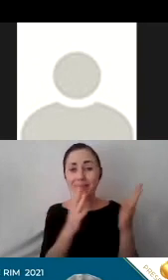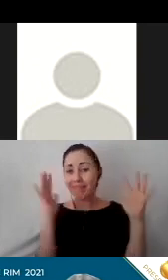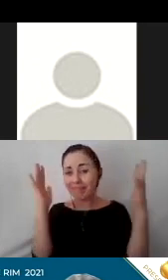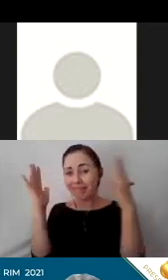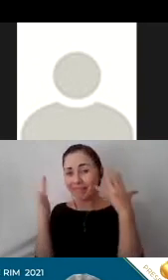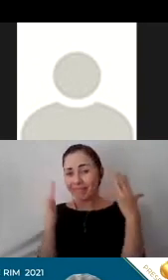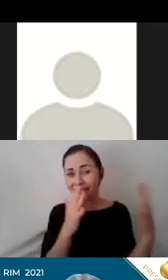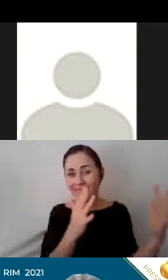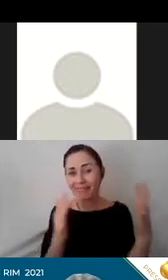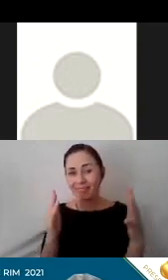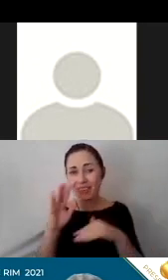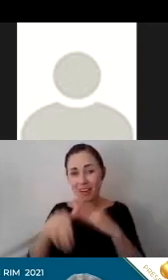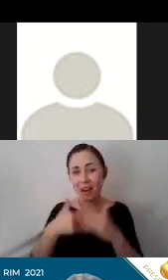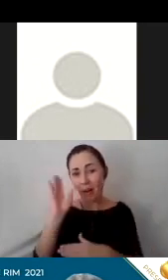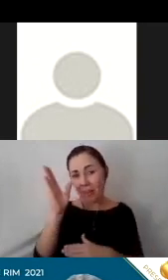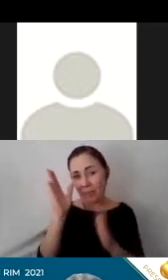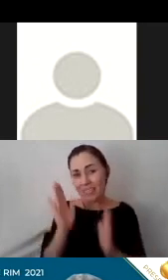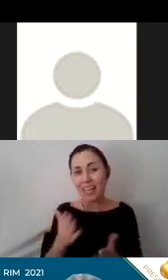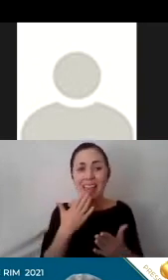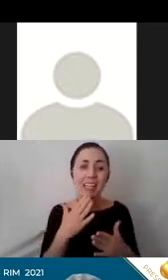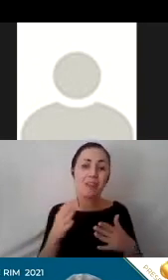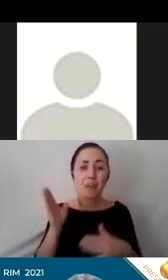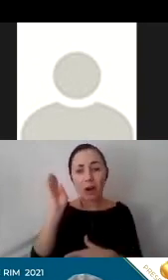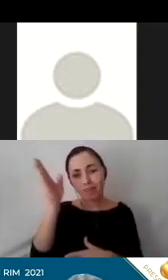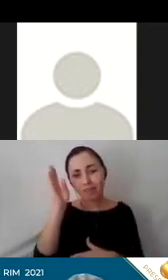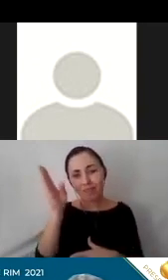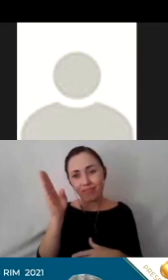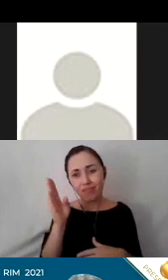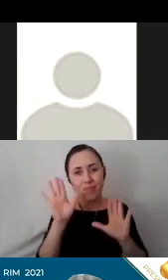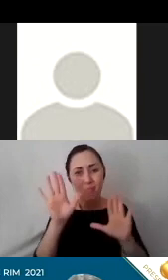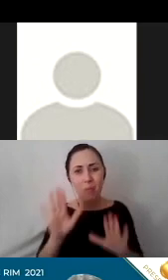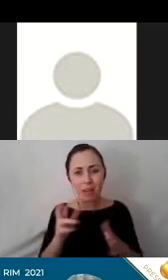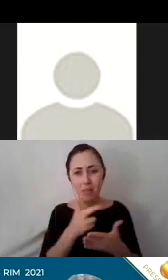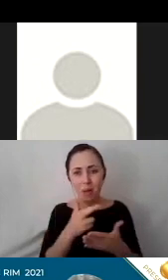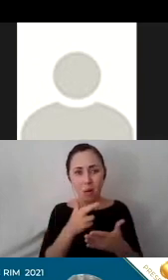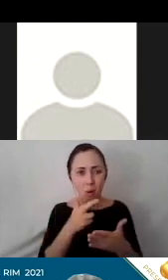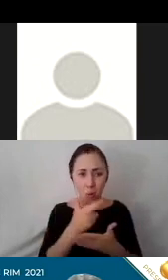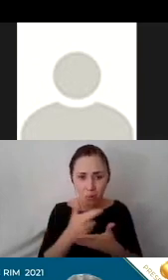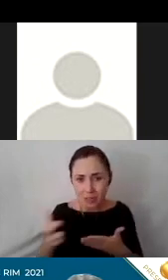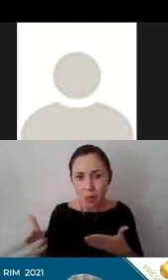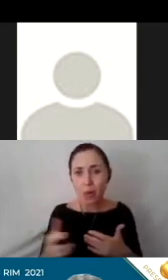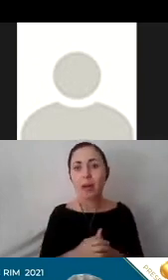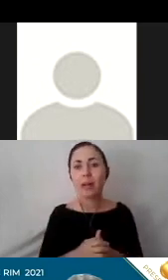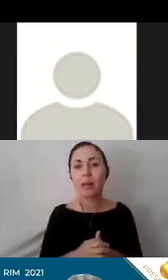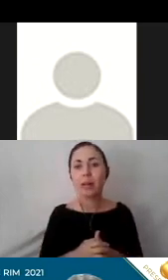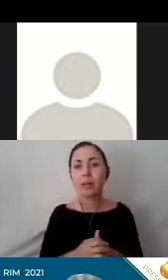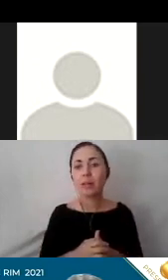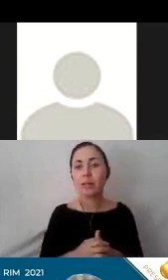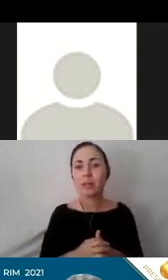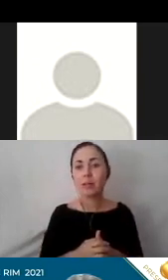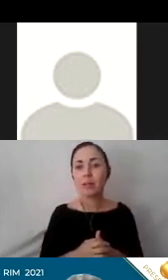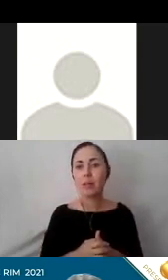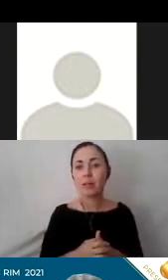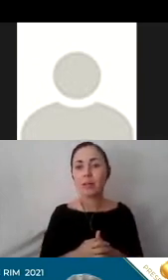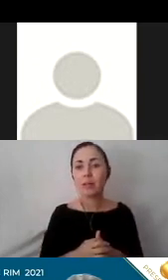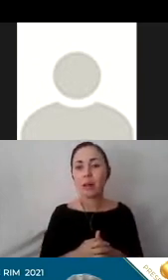to the presenters. Thank you for sharing this wonderful research. And I'm to go through a couple of formal